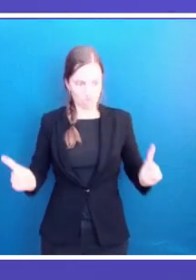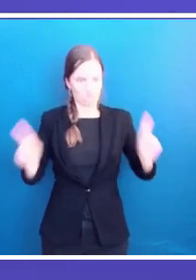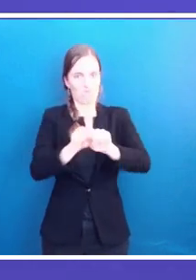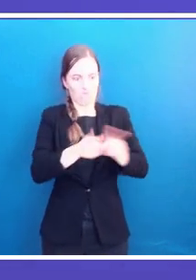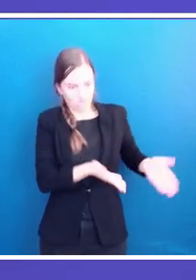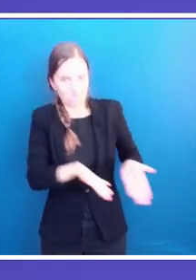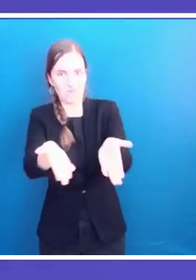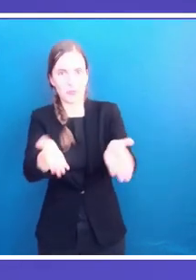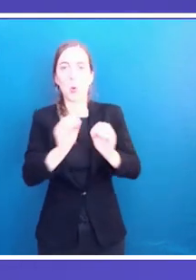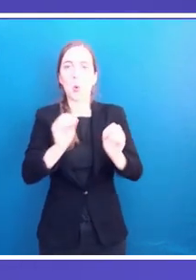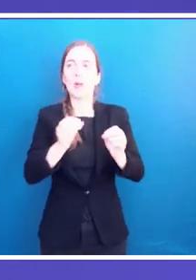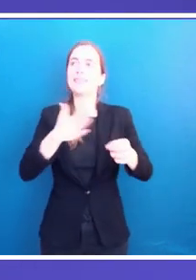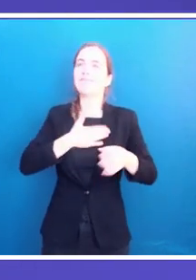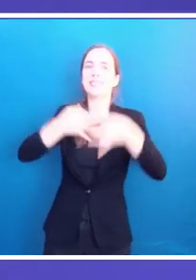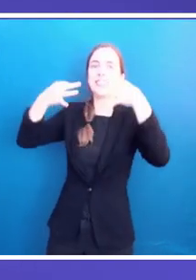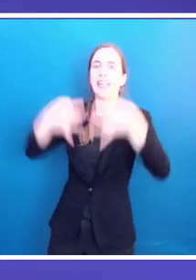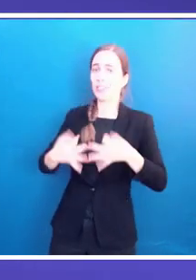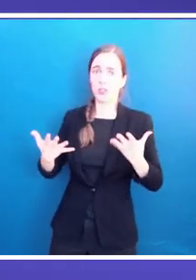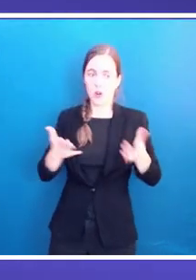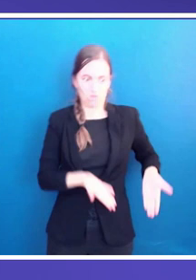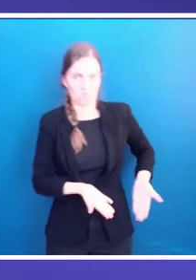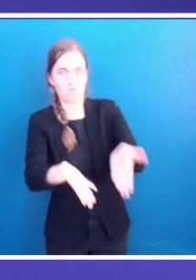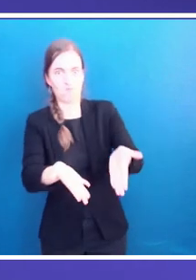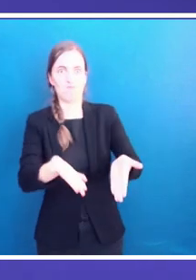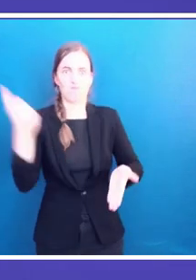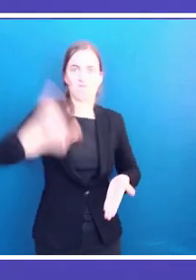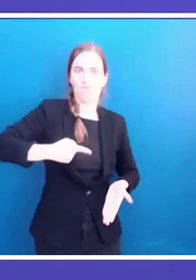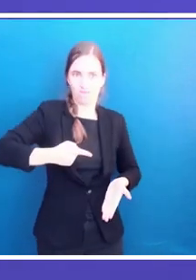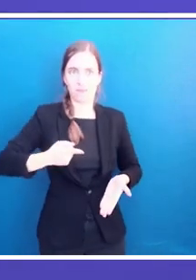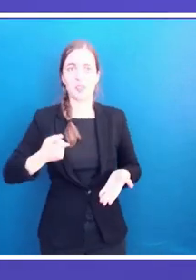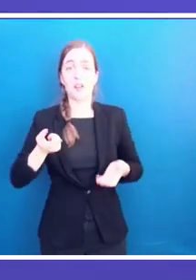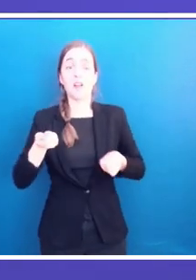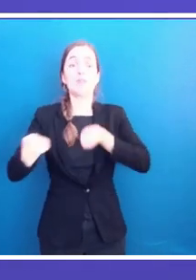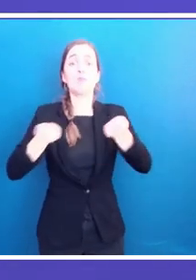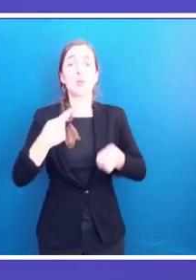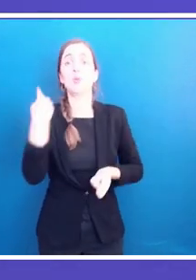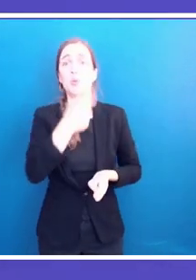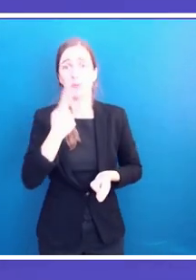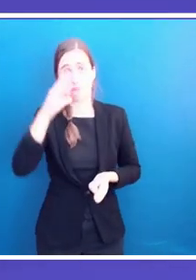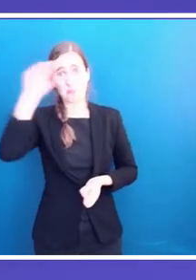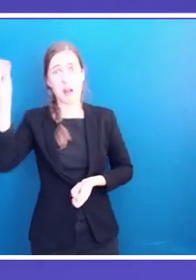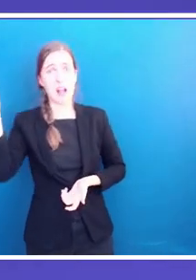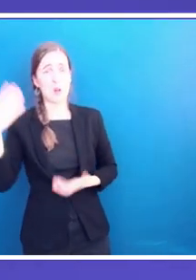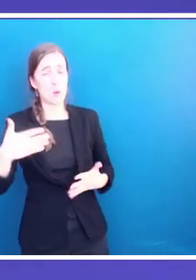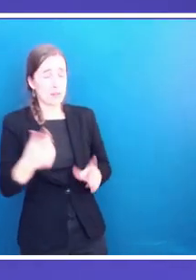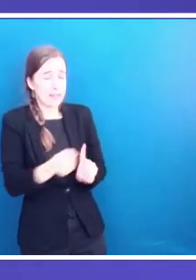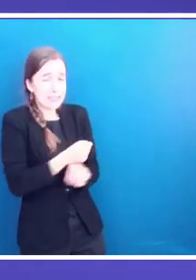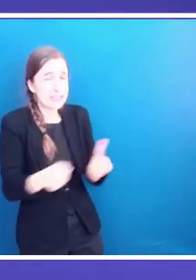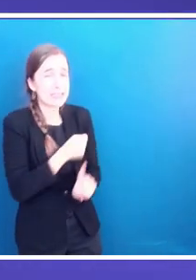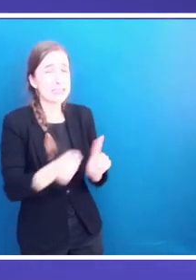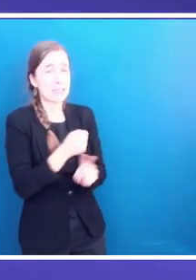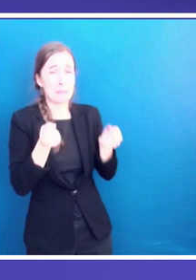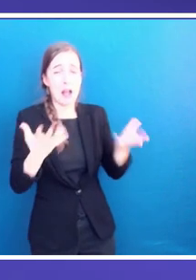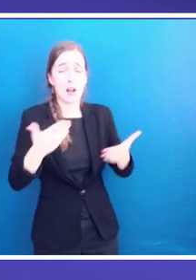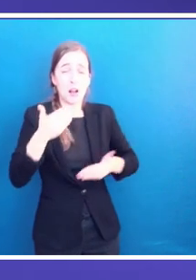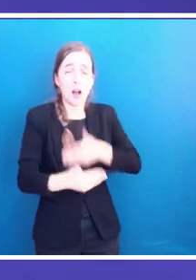challenges women must endure on a daily basis, are, to an important degree, shared by all women. Blood